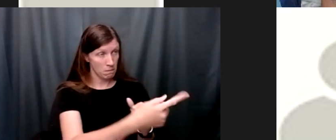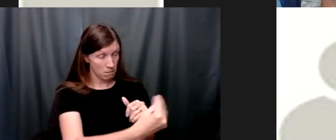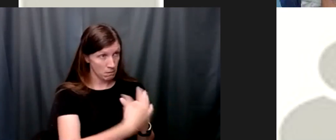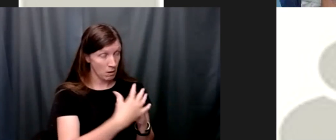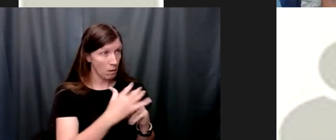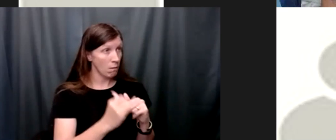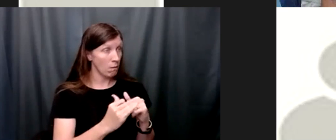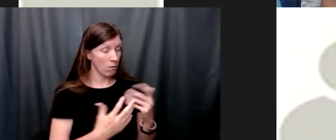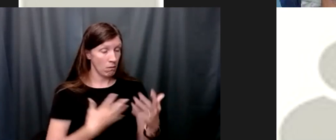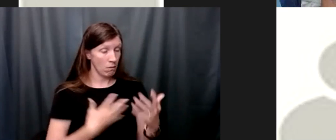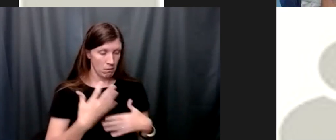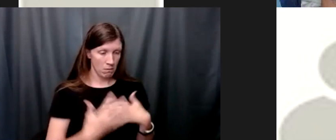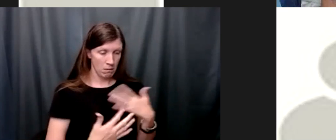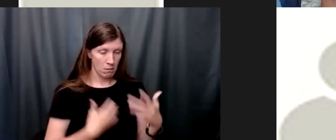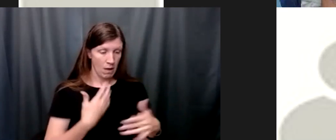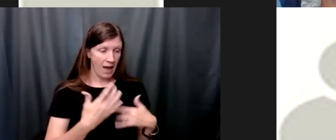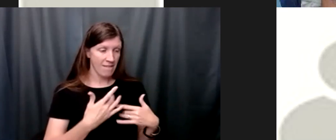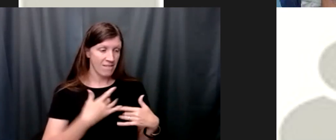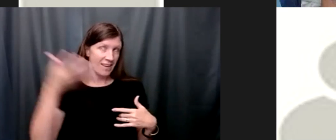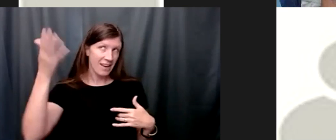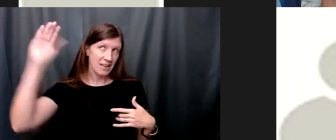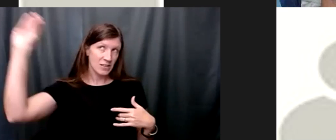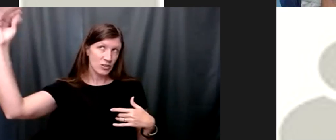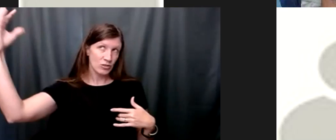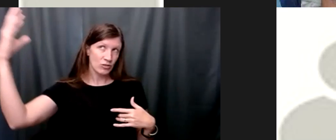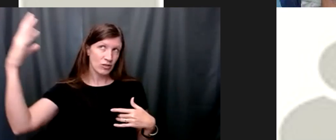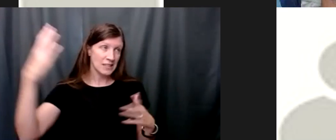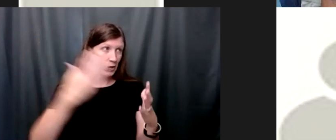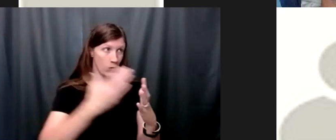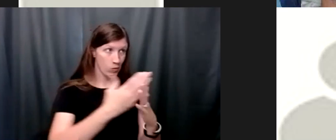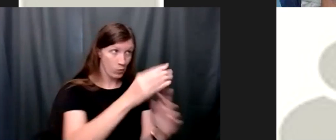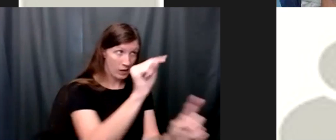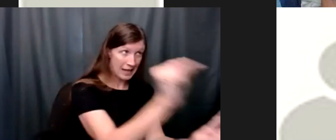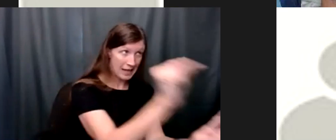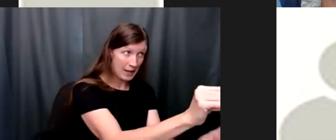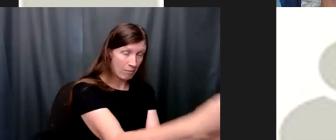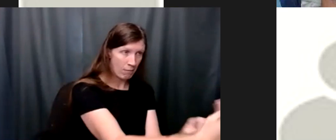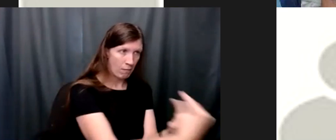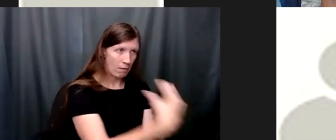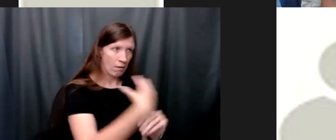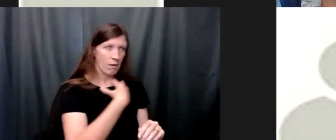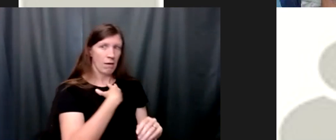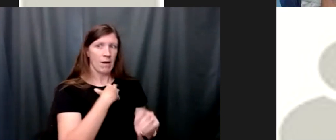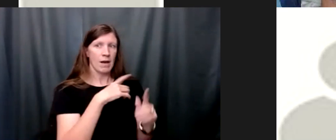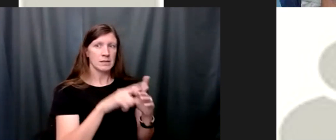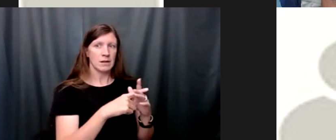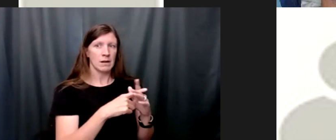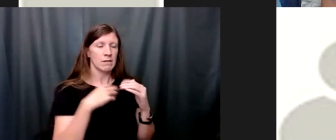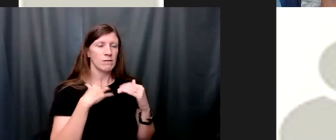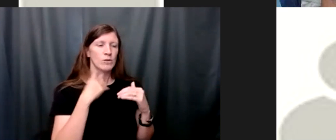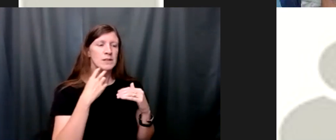um god's grace from him and i started realizing that he wasn't um